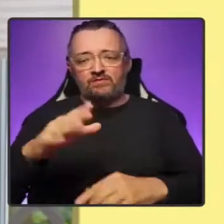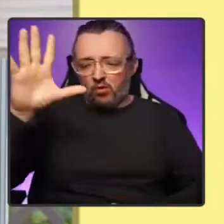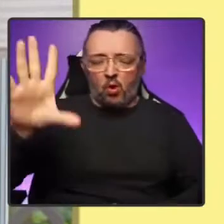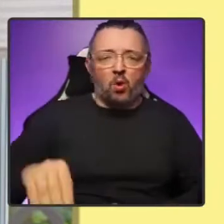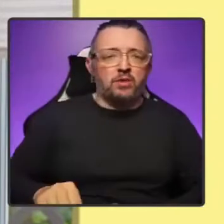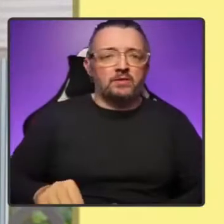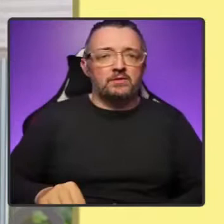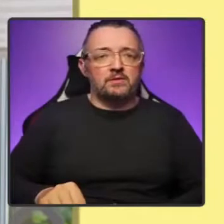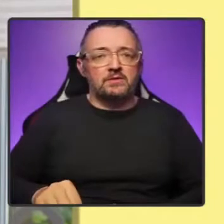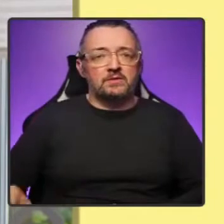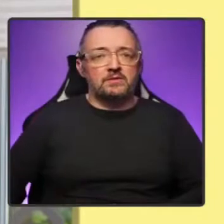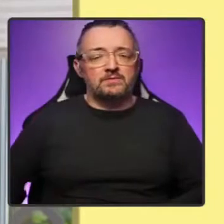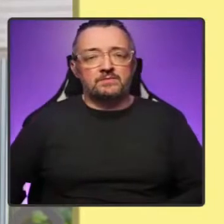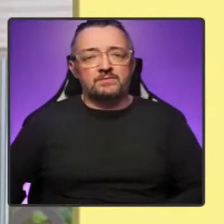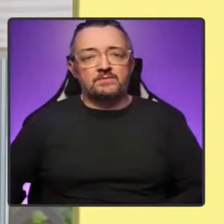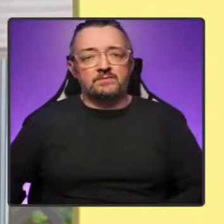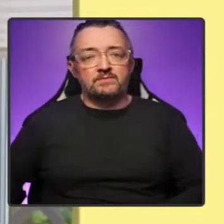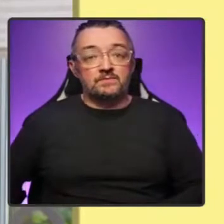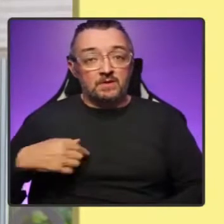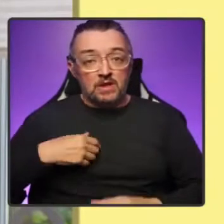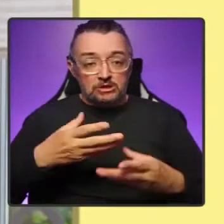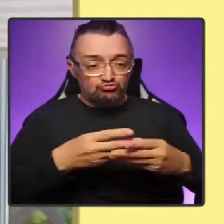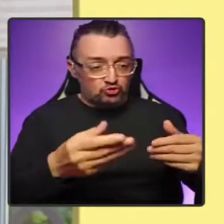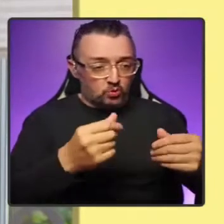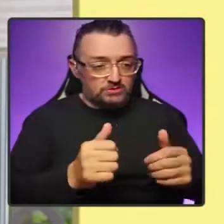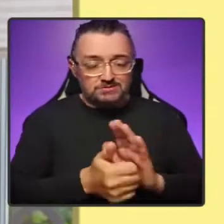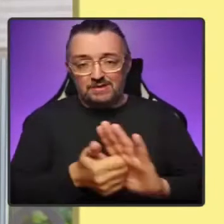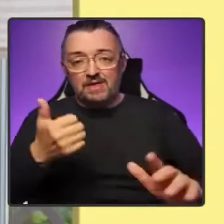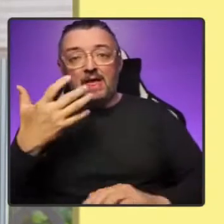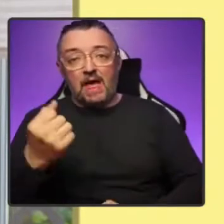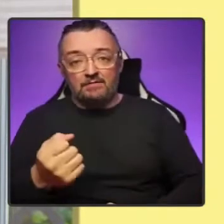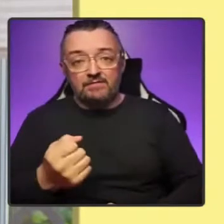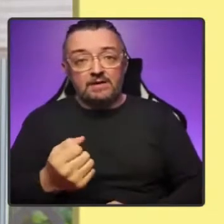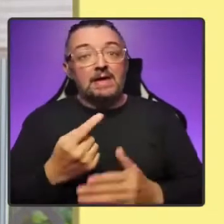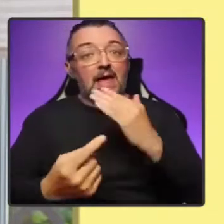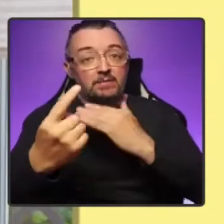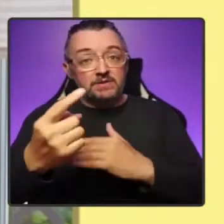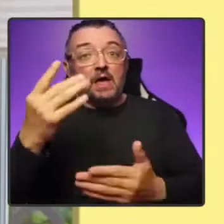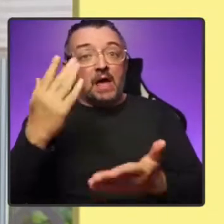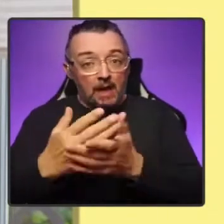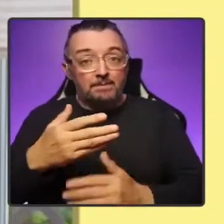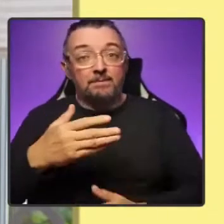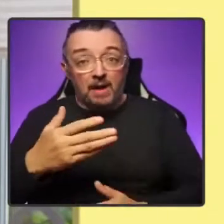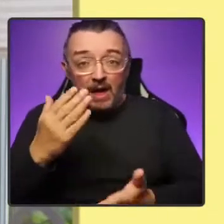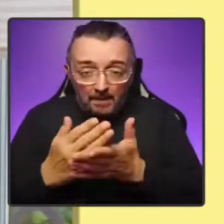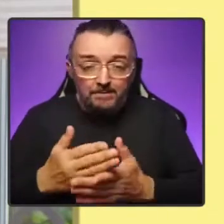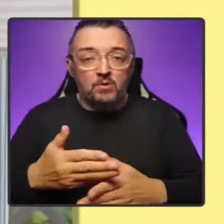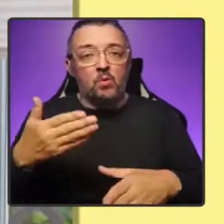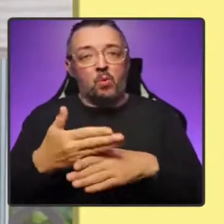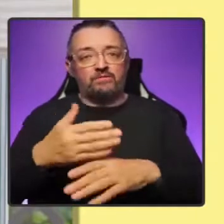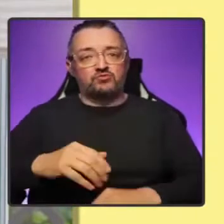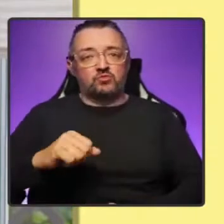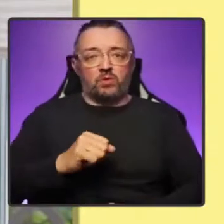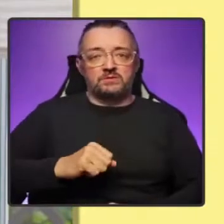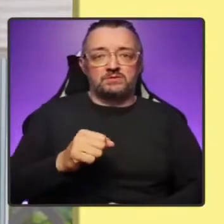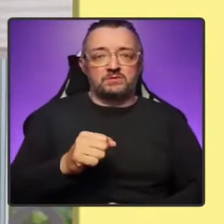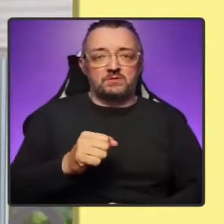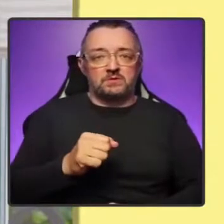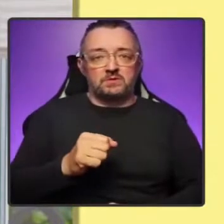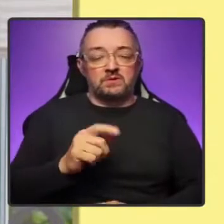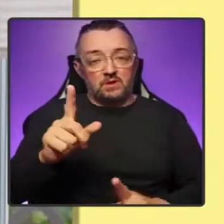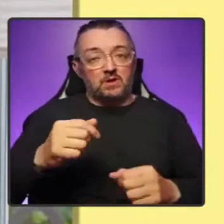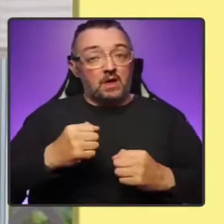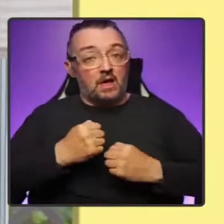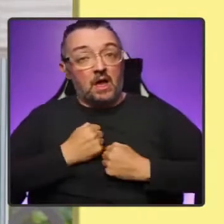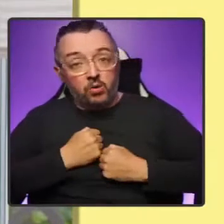our resources and talent, independence will work for Scotland too. It is up to us to show the people